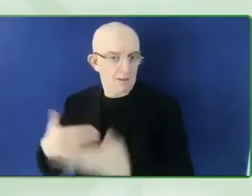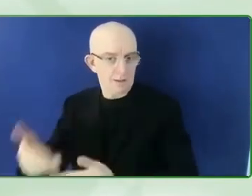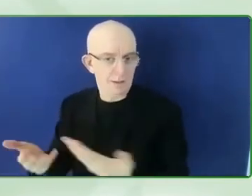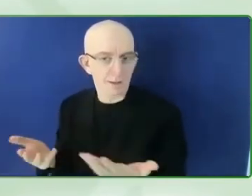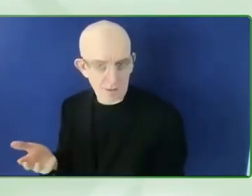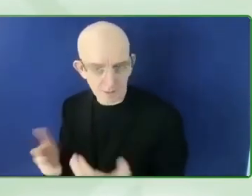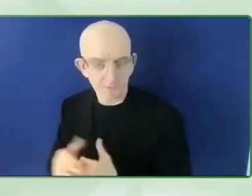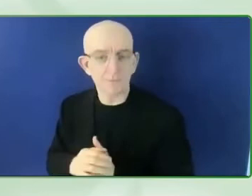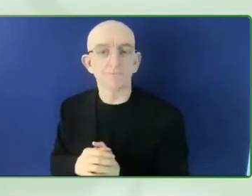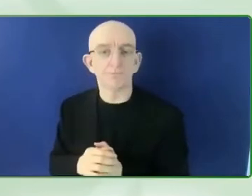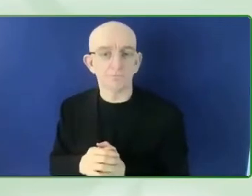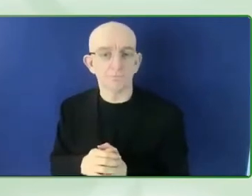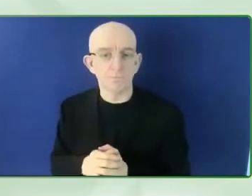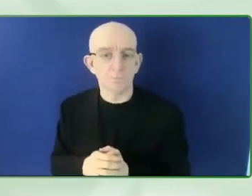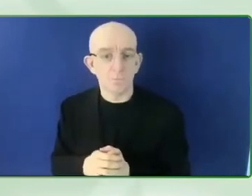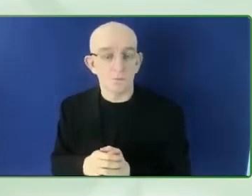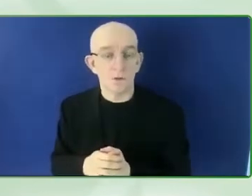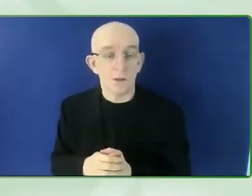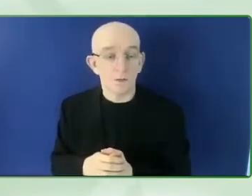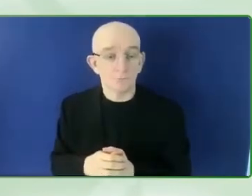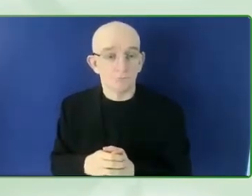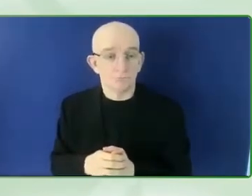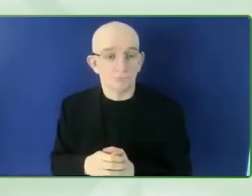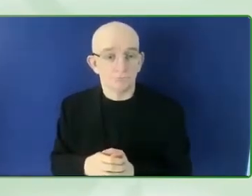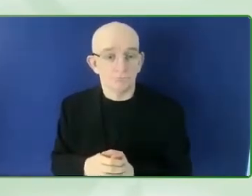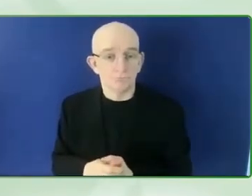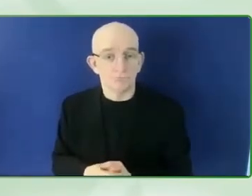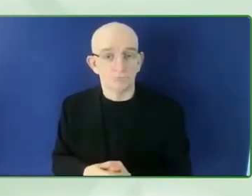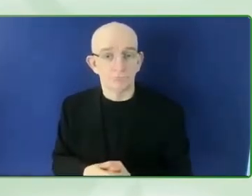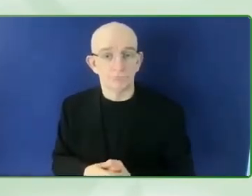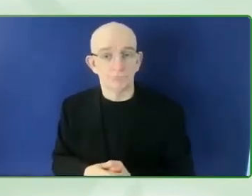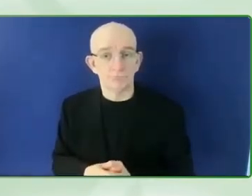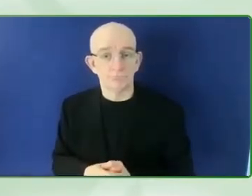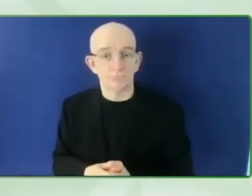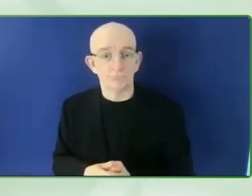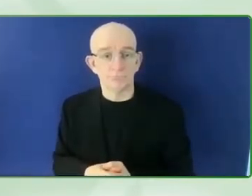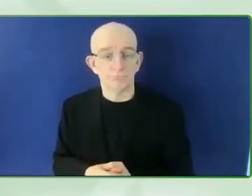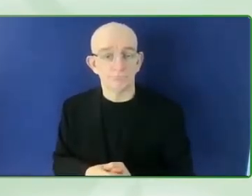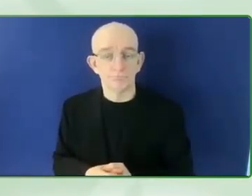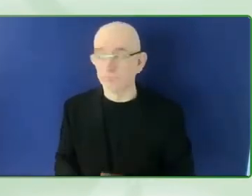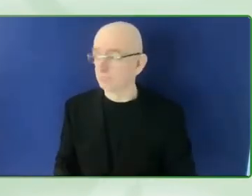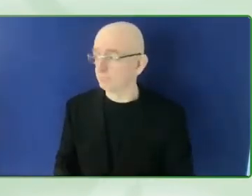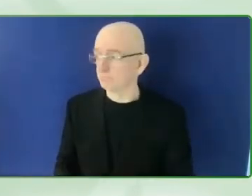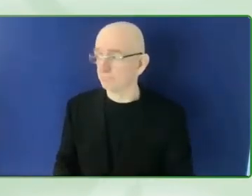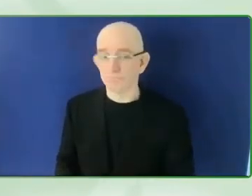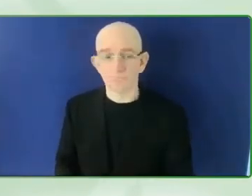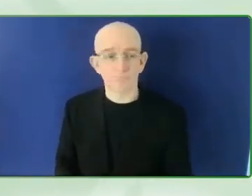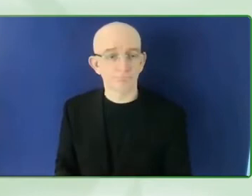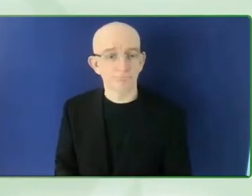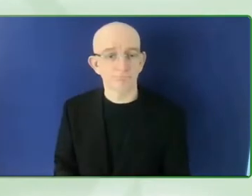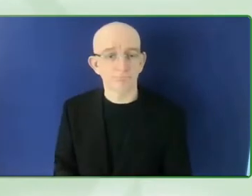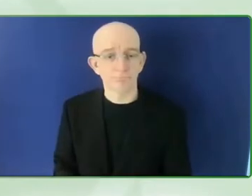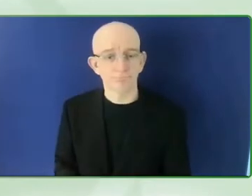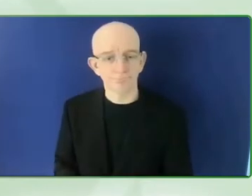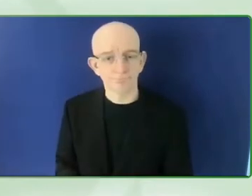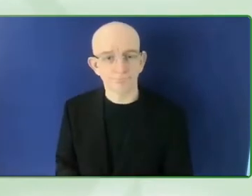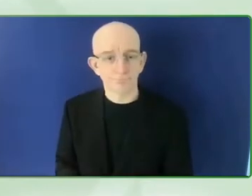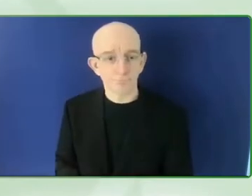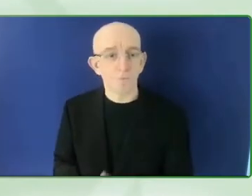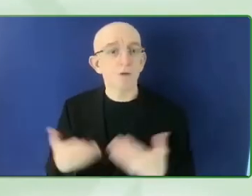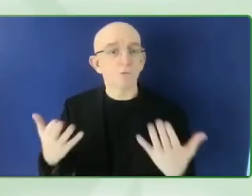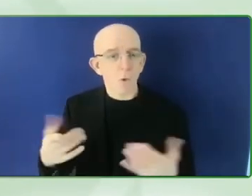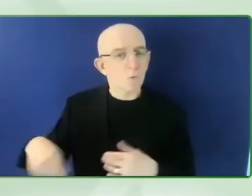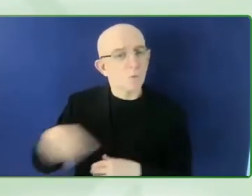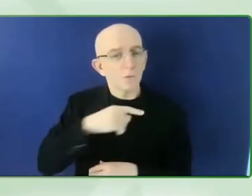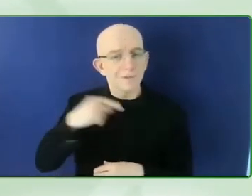persons with disabilities tend to be included in that group, that there is networks there, that there is